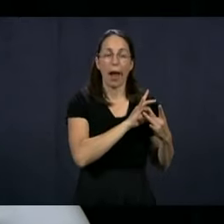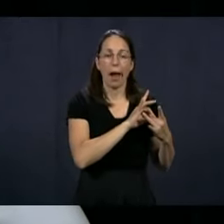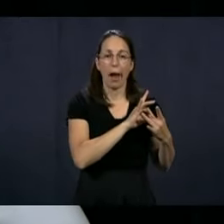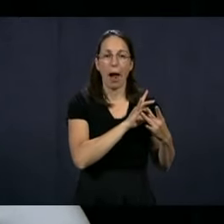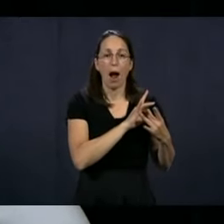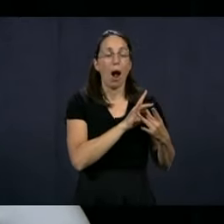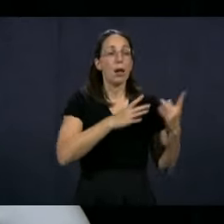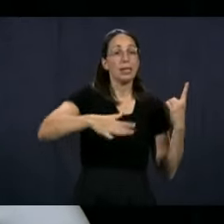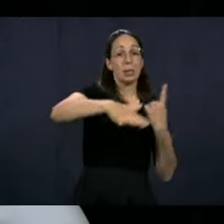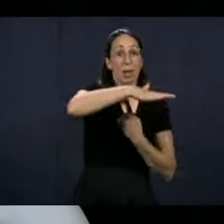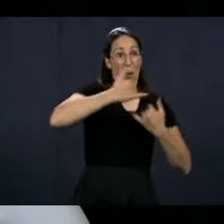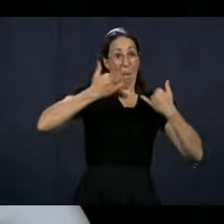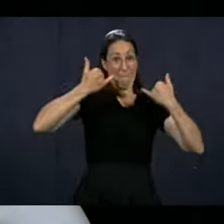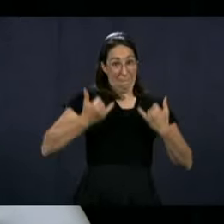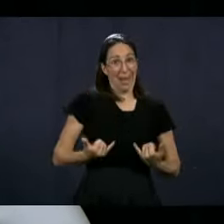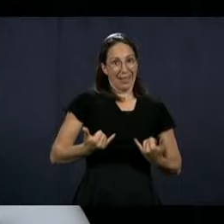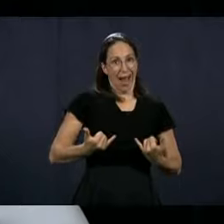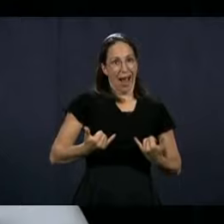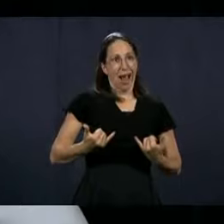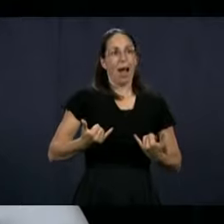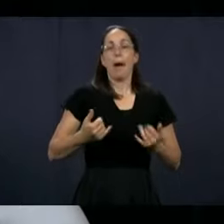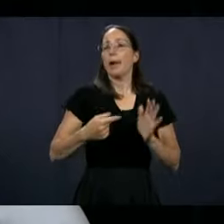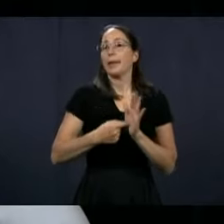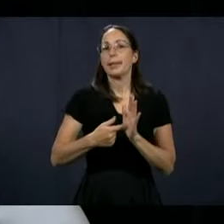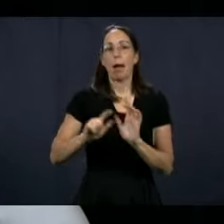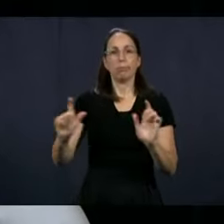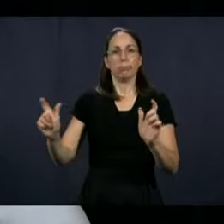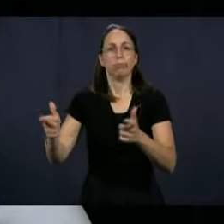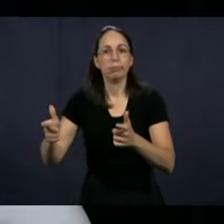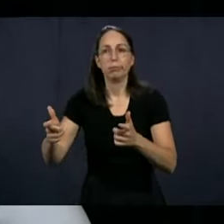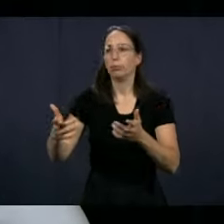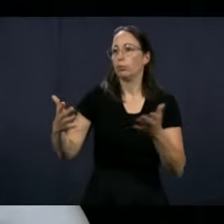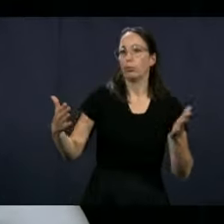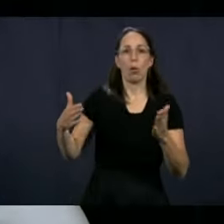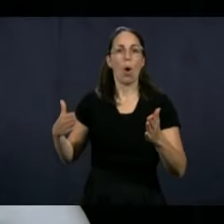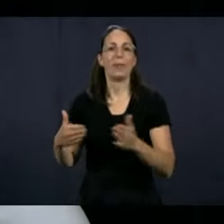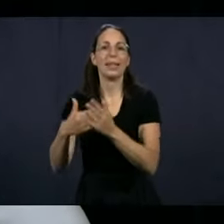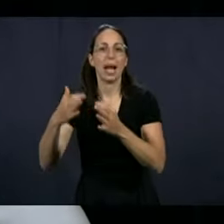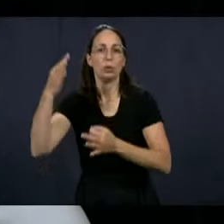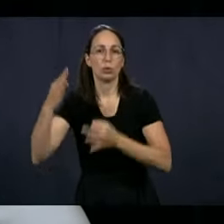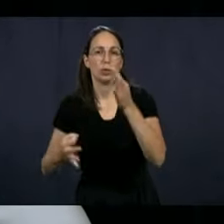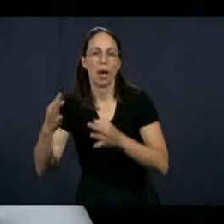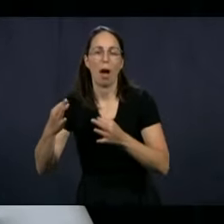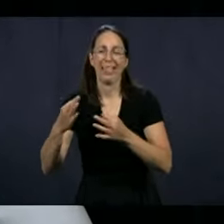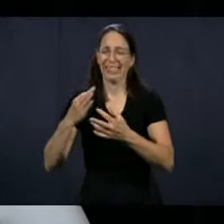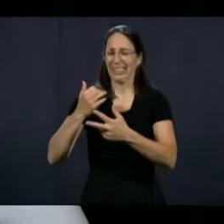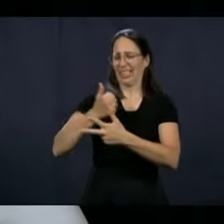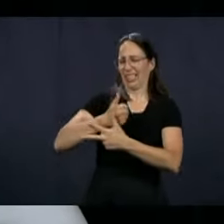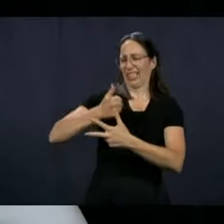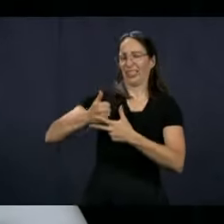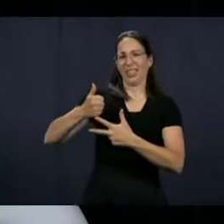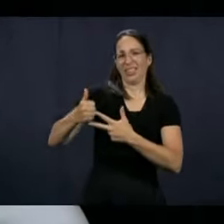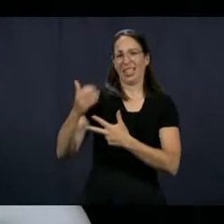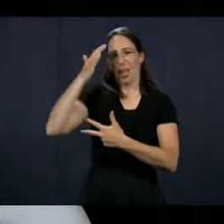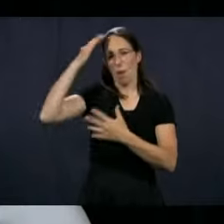that come from the situation that we're experiencing, you know, people contesting things, for example. And it's really difficult to